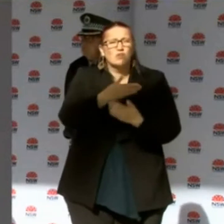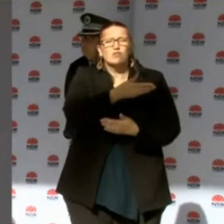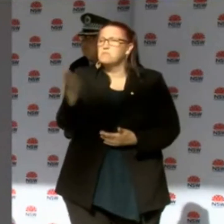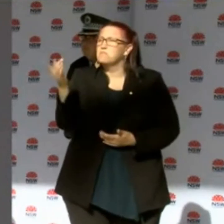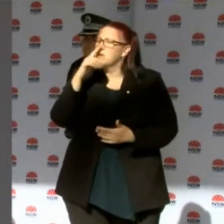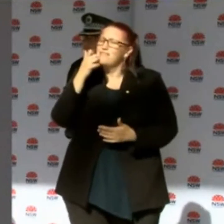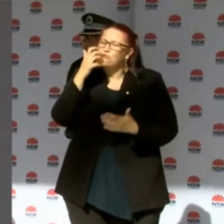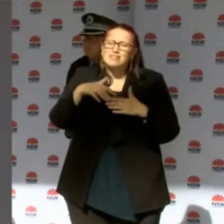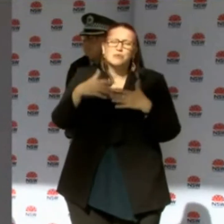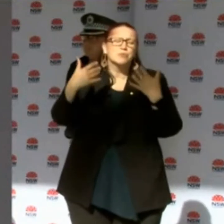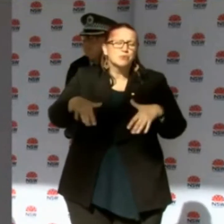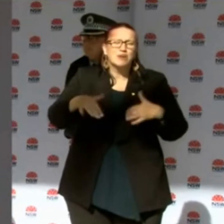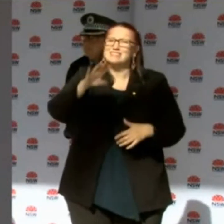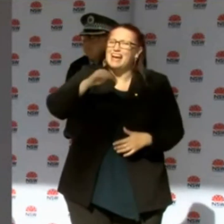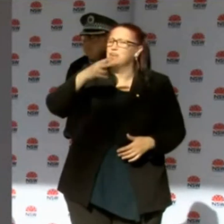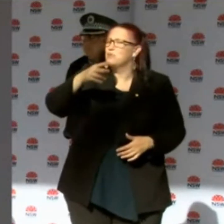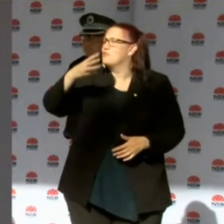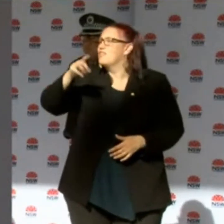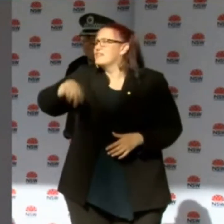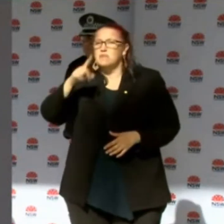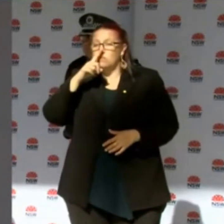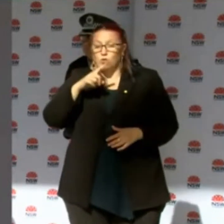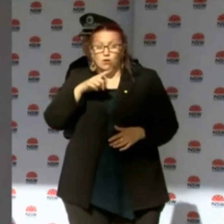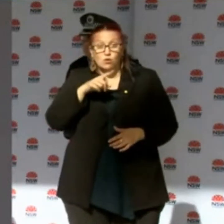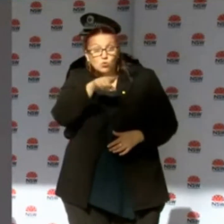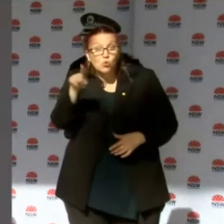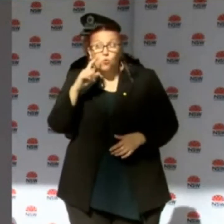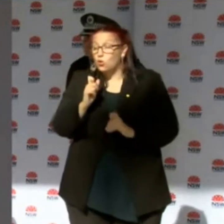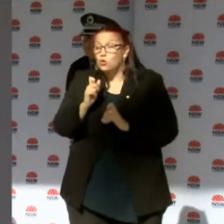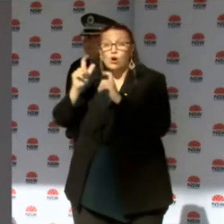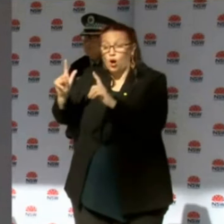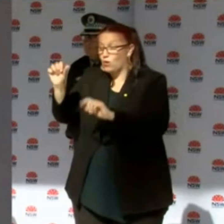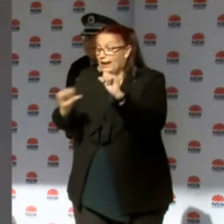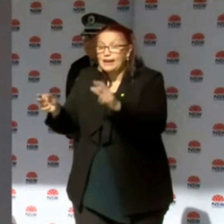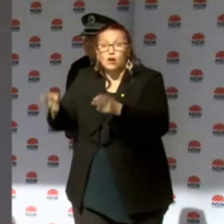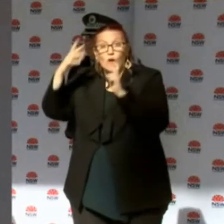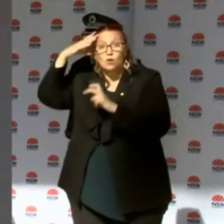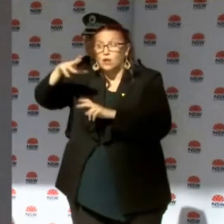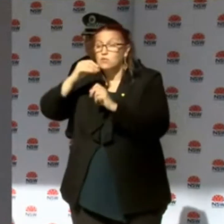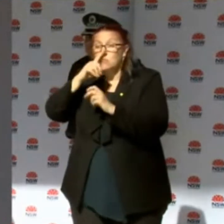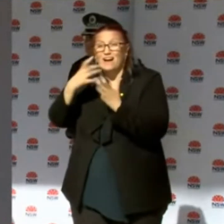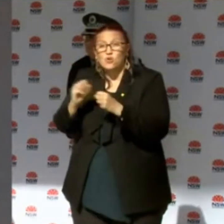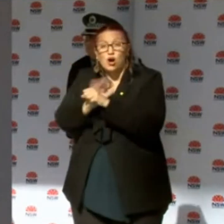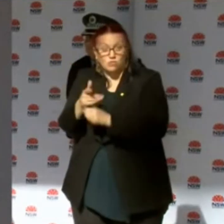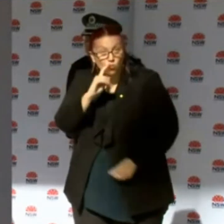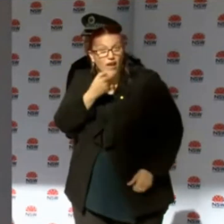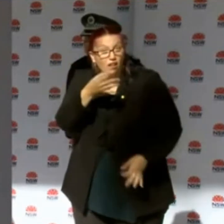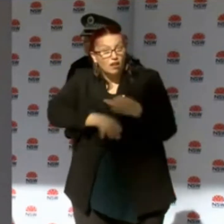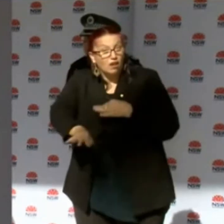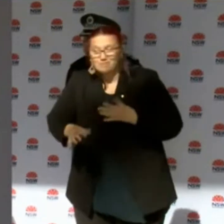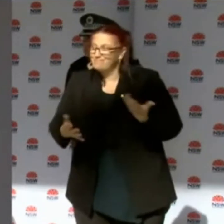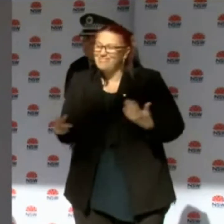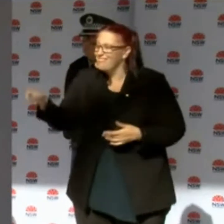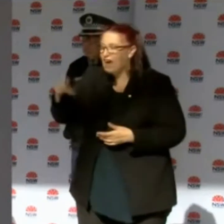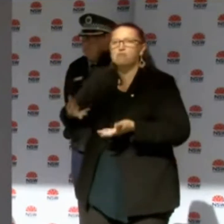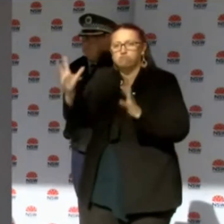people every day to do jobs that we wouldn't do, to be in contact with people with the virus. So I want to continue to